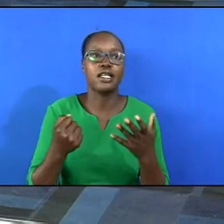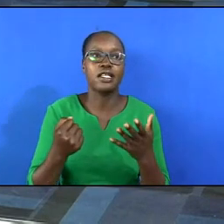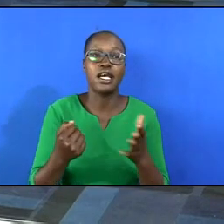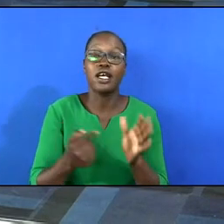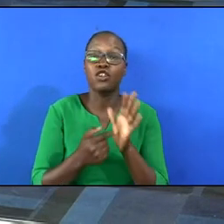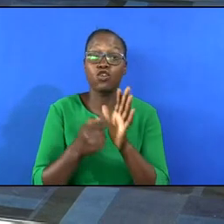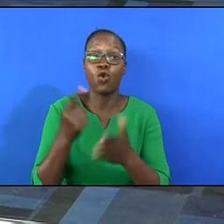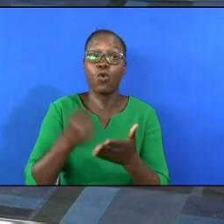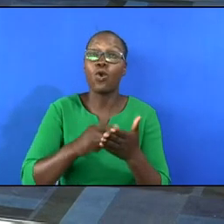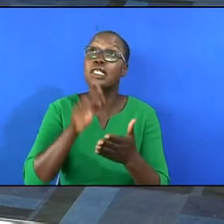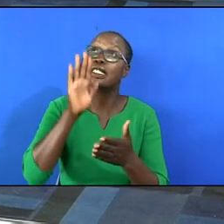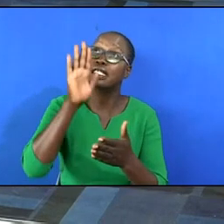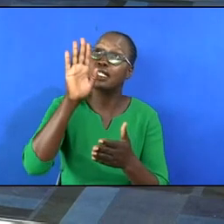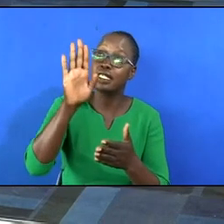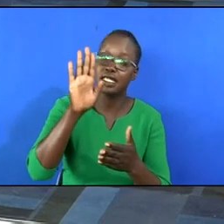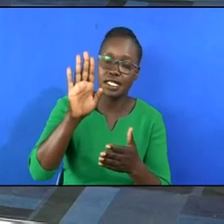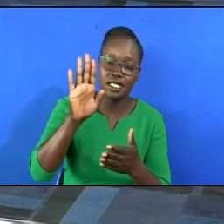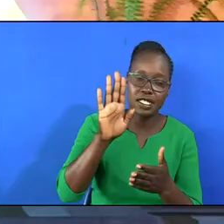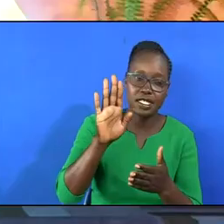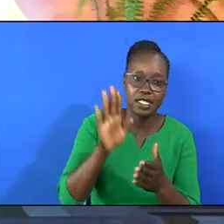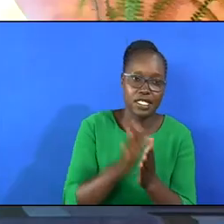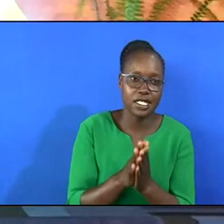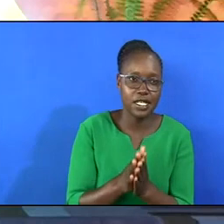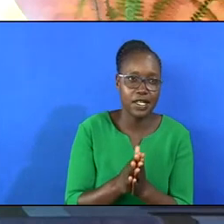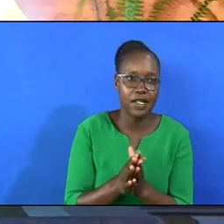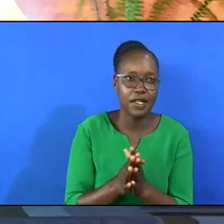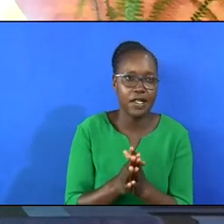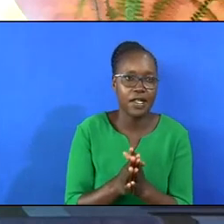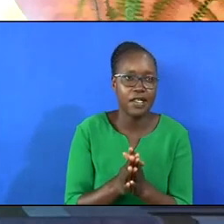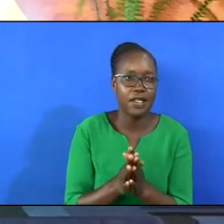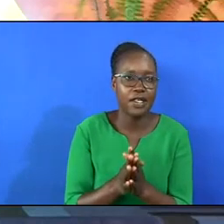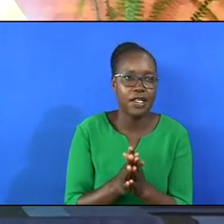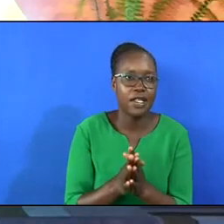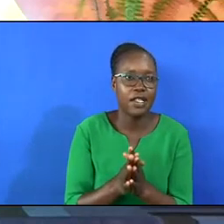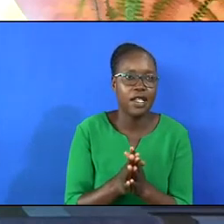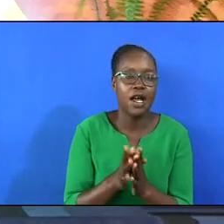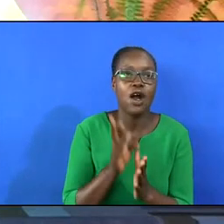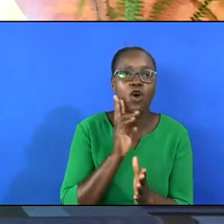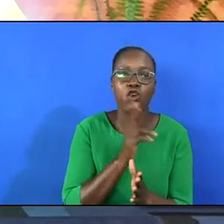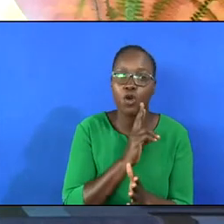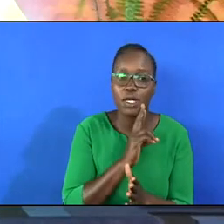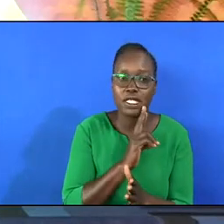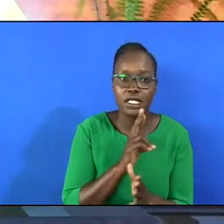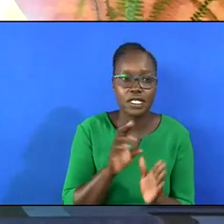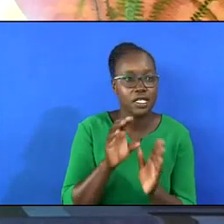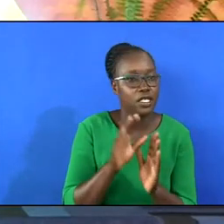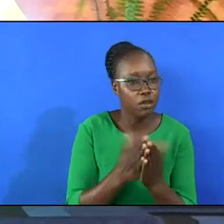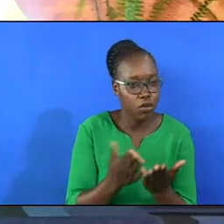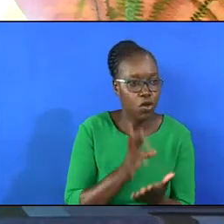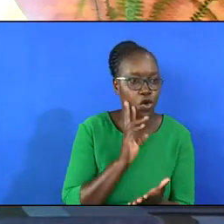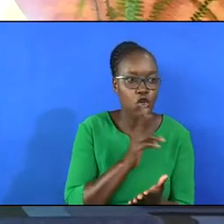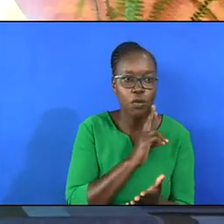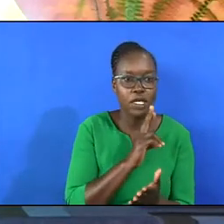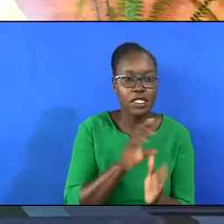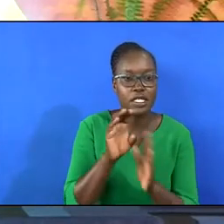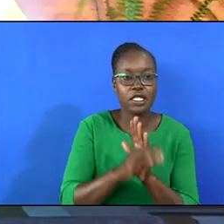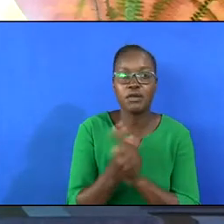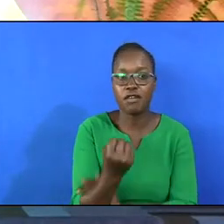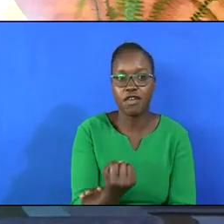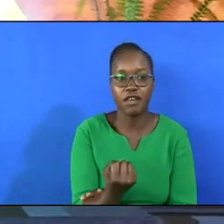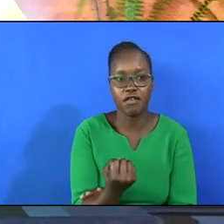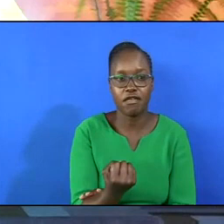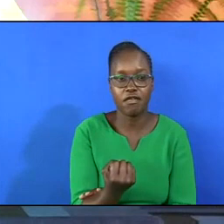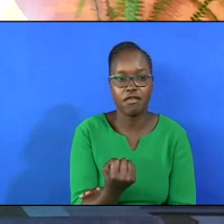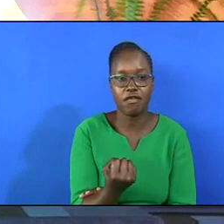I want you to look at Romans chapter 5. Now, the reason why I'm